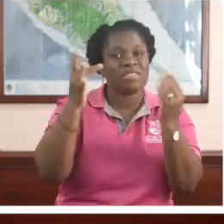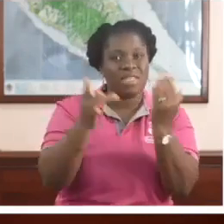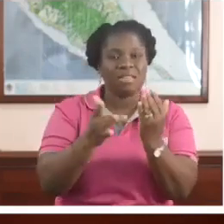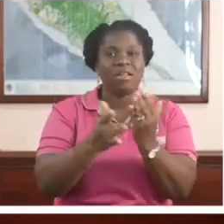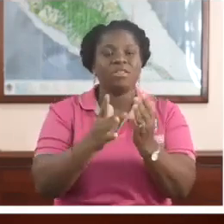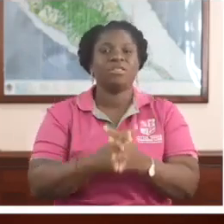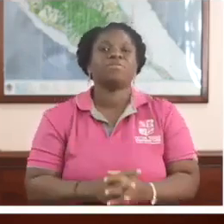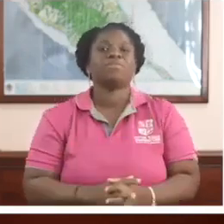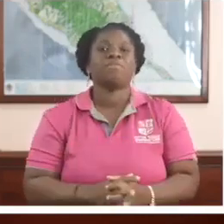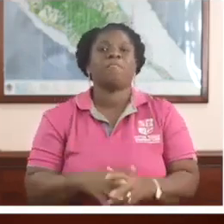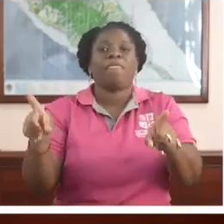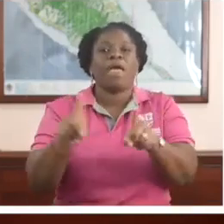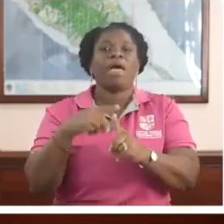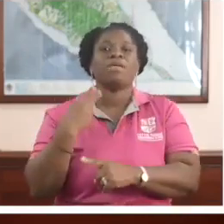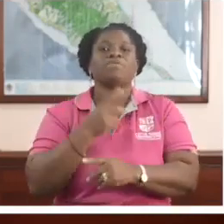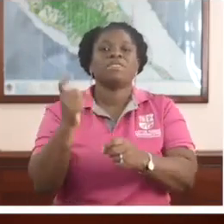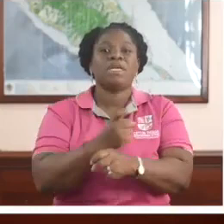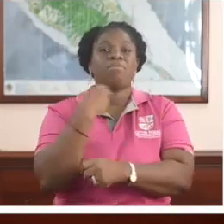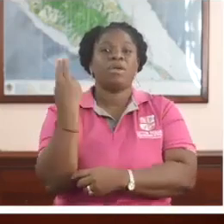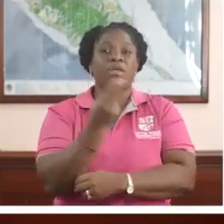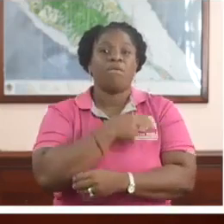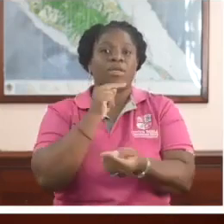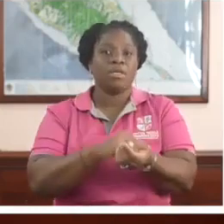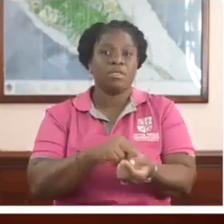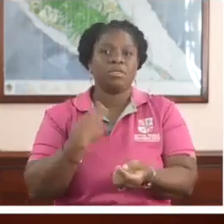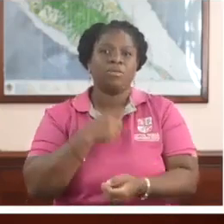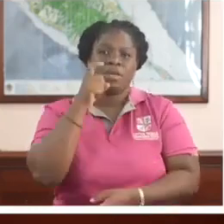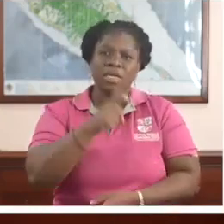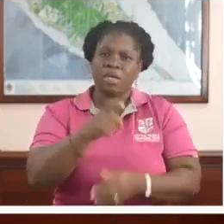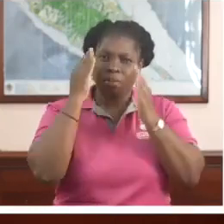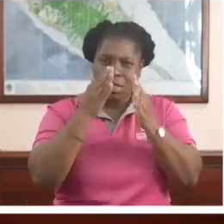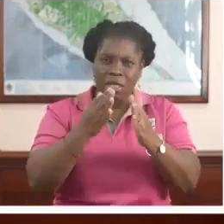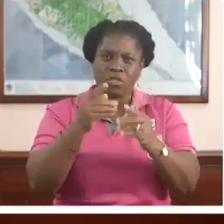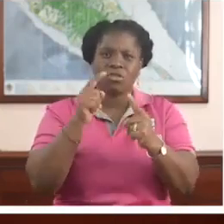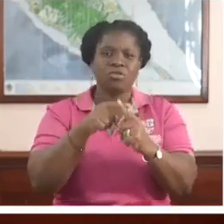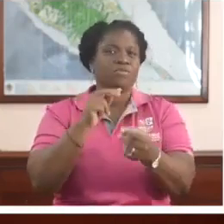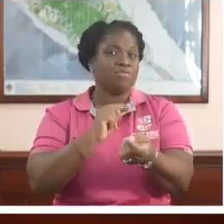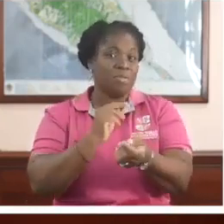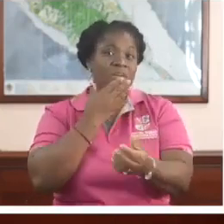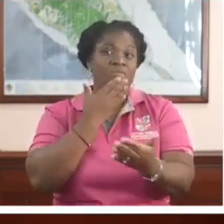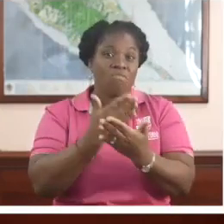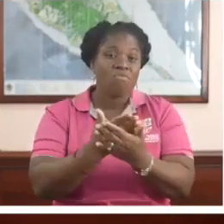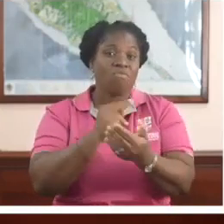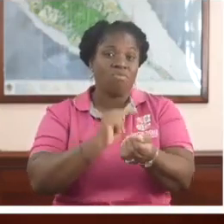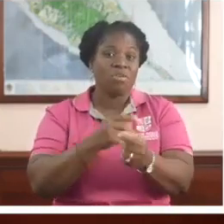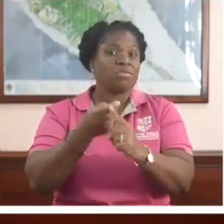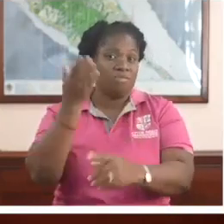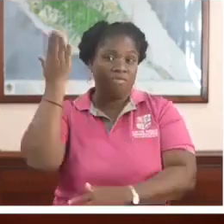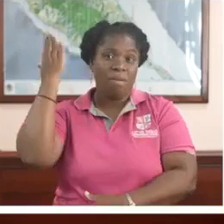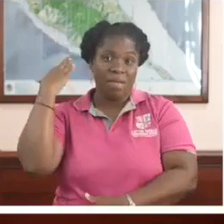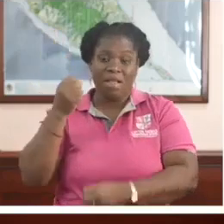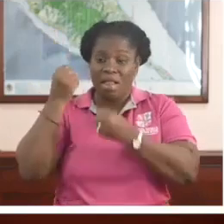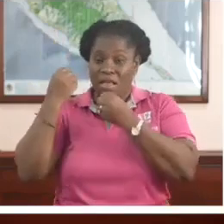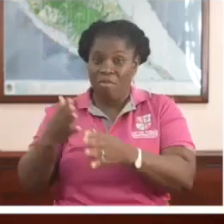must pause to pay tribute to our local visionary trailblazers who have fallen and have left behind a legacy of leadership in